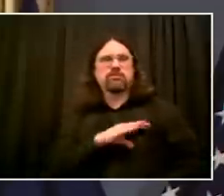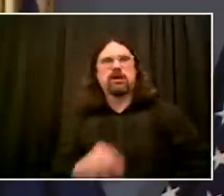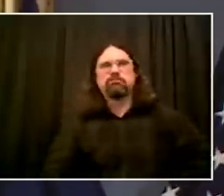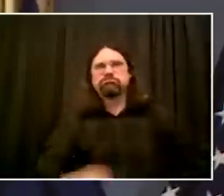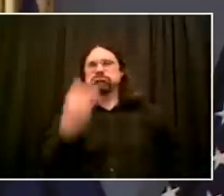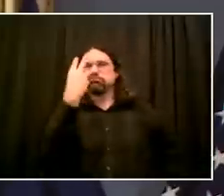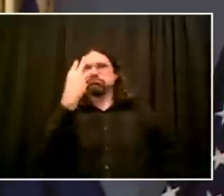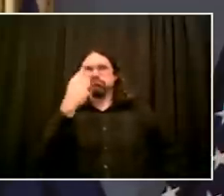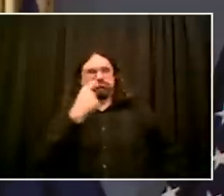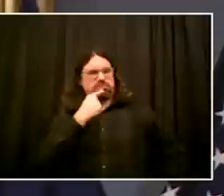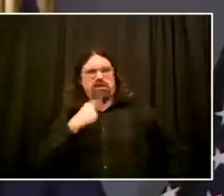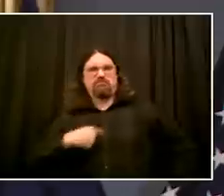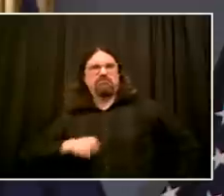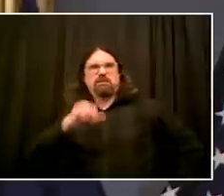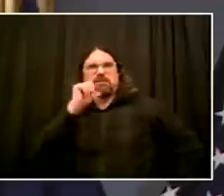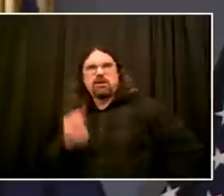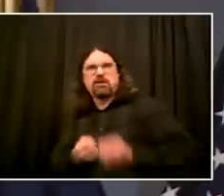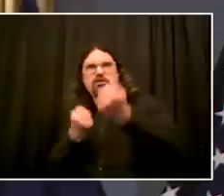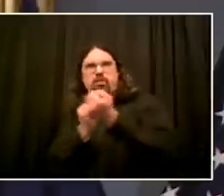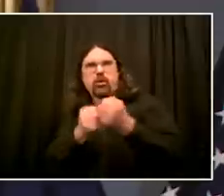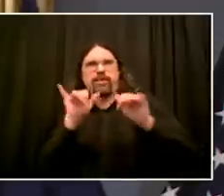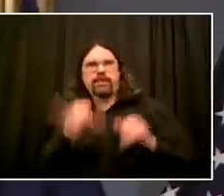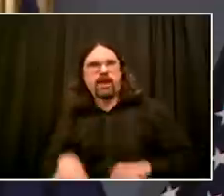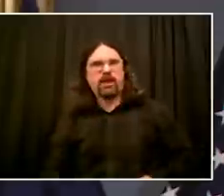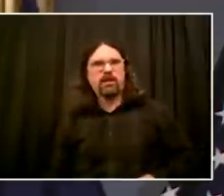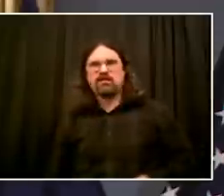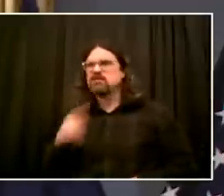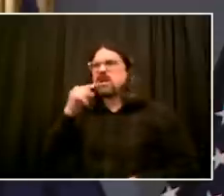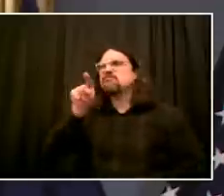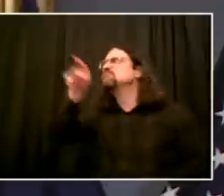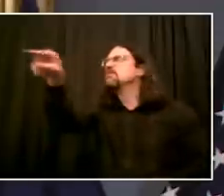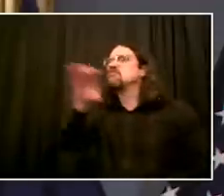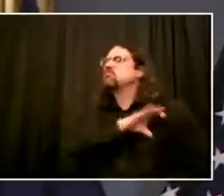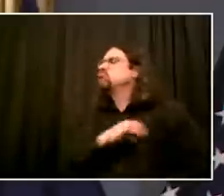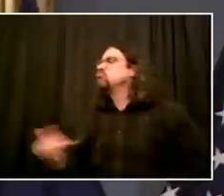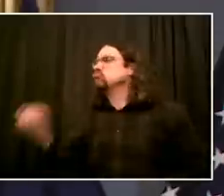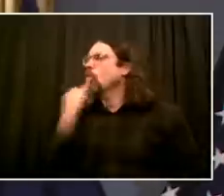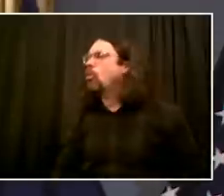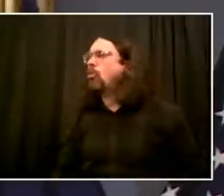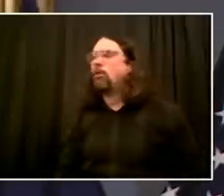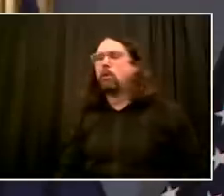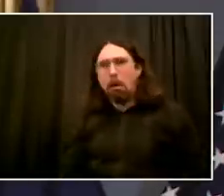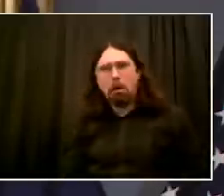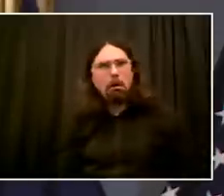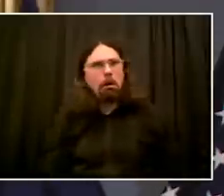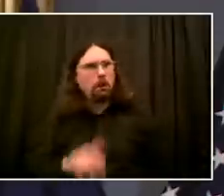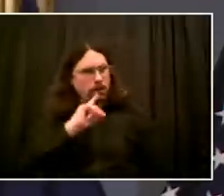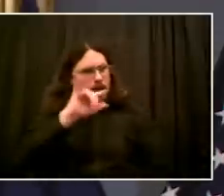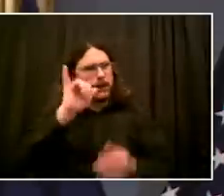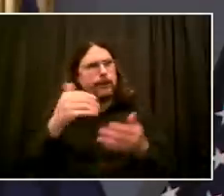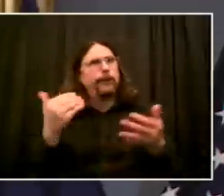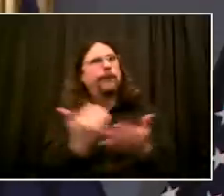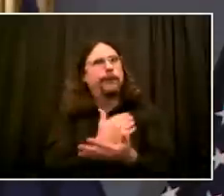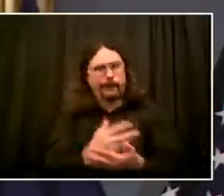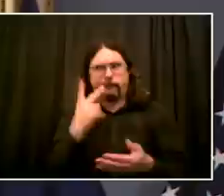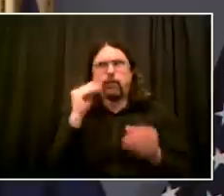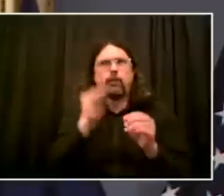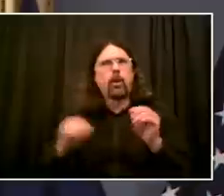plain. I'll make it real plain. Again, I know all the union leaders, different relationships with each one, to say the least.